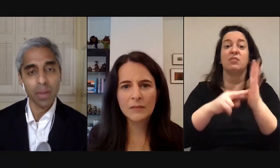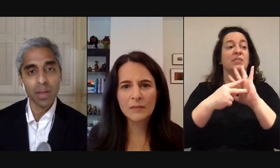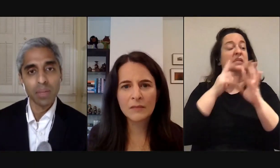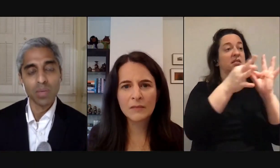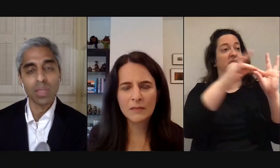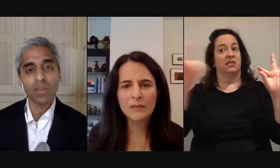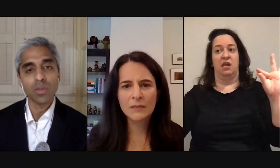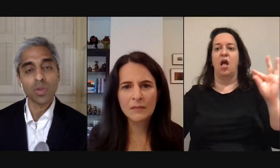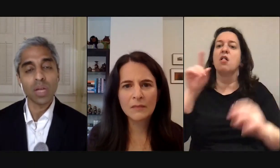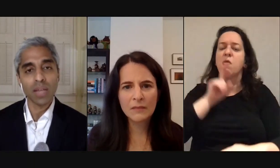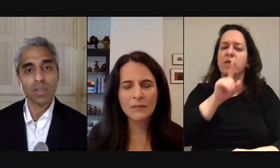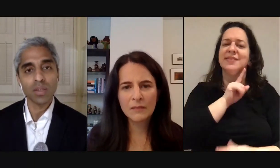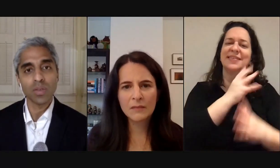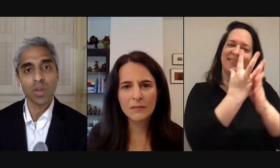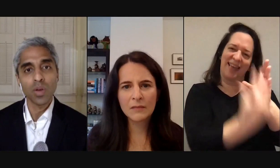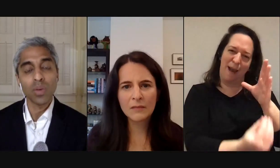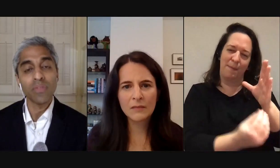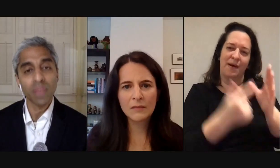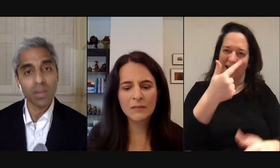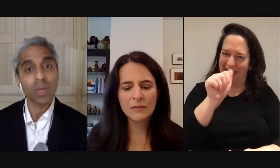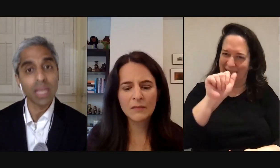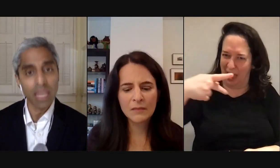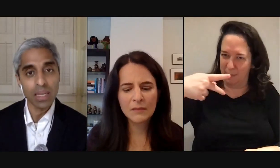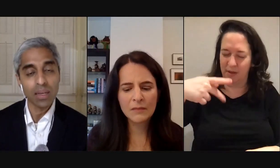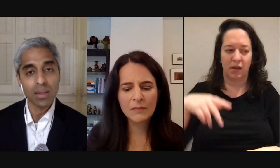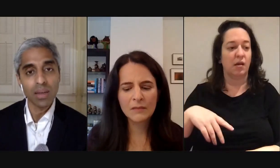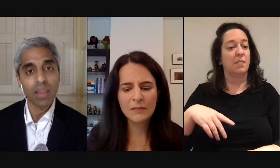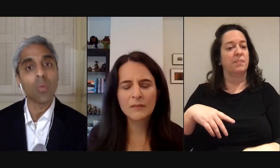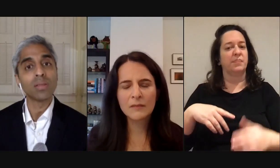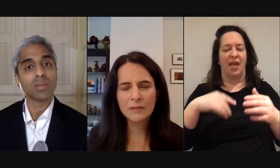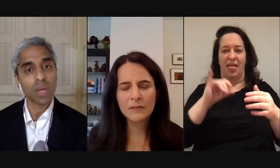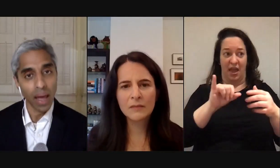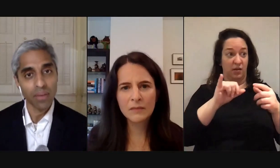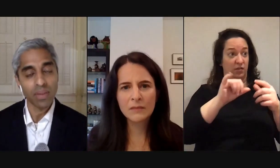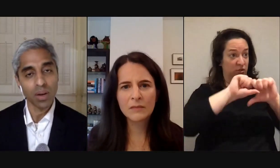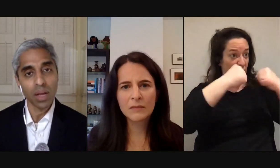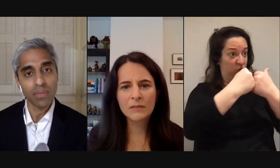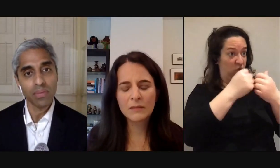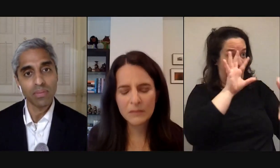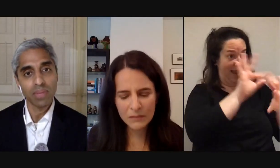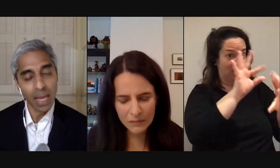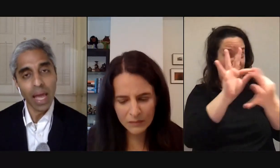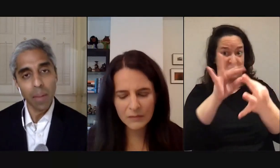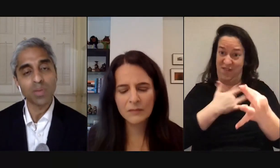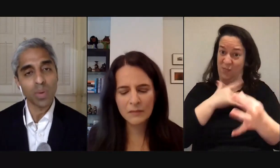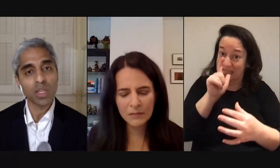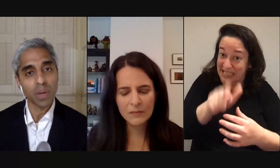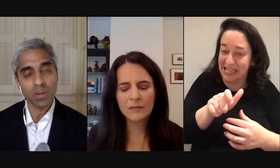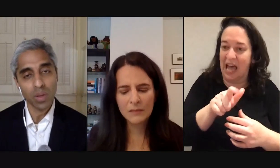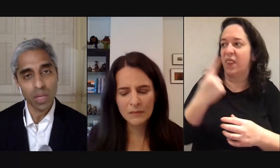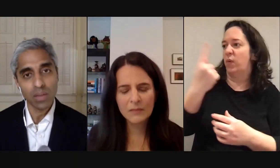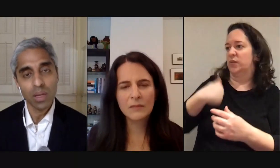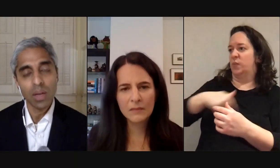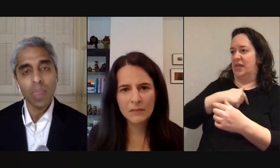a gap between the social connections we feel that we need and the ones that we have in our life and that gap is where